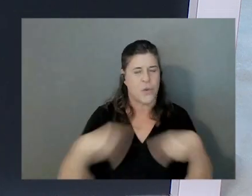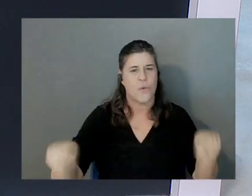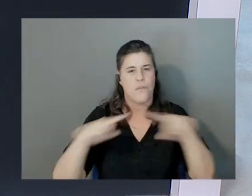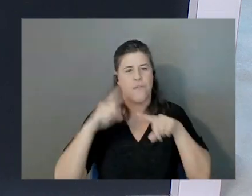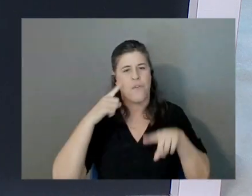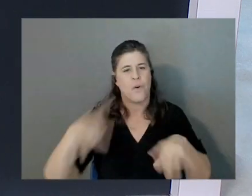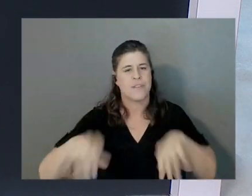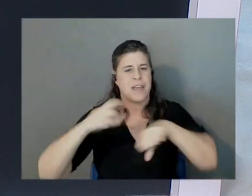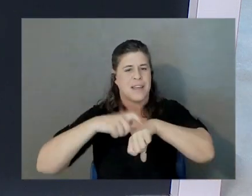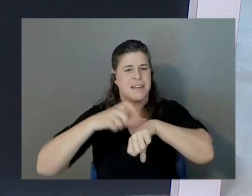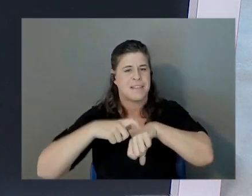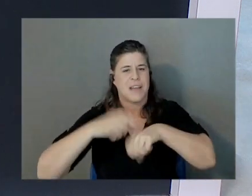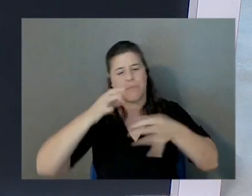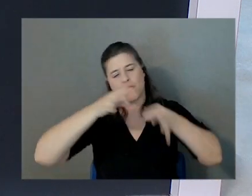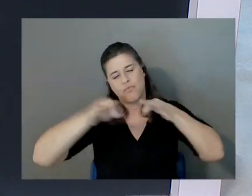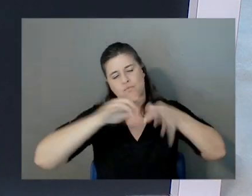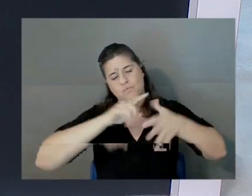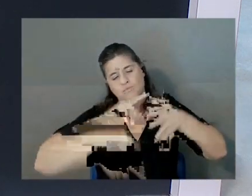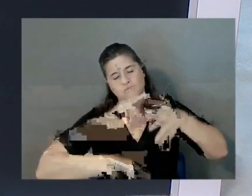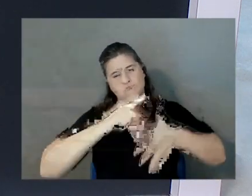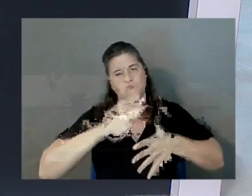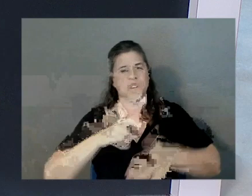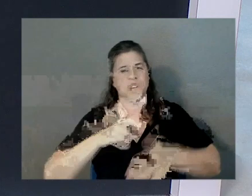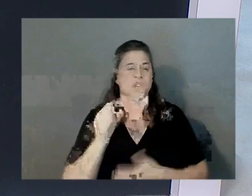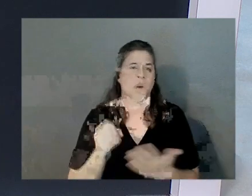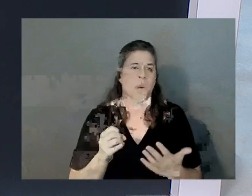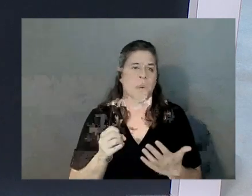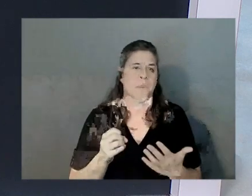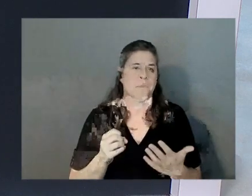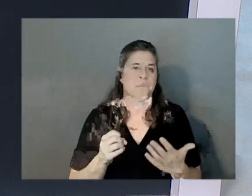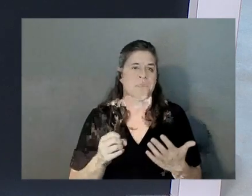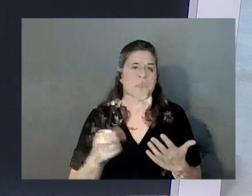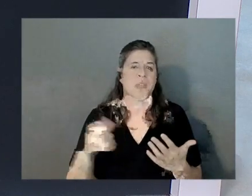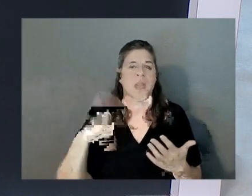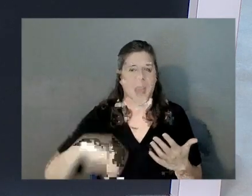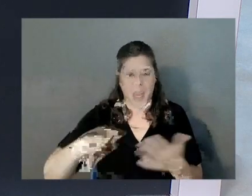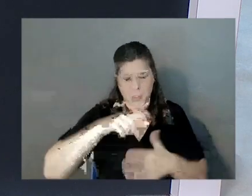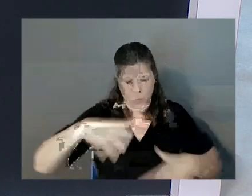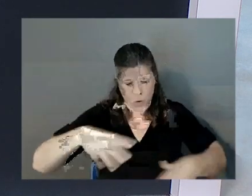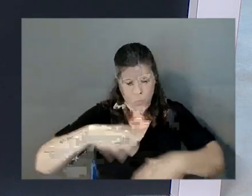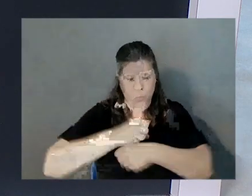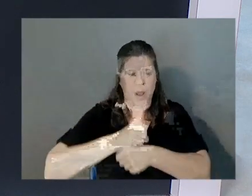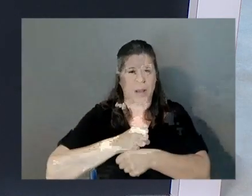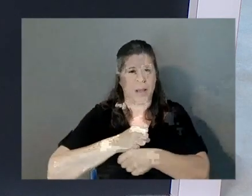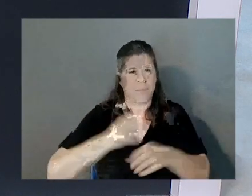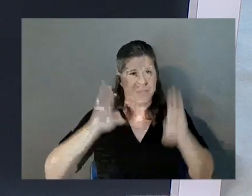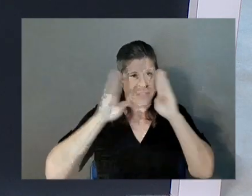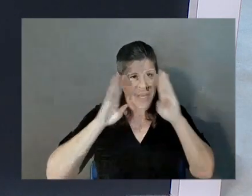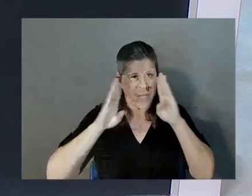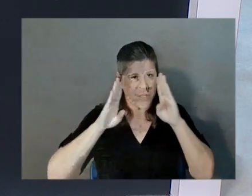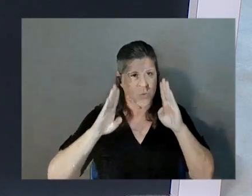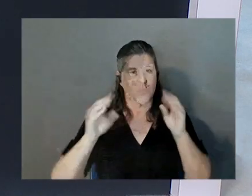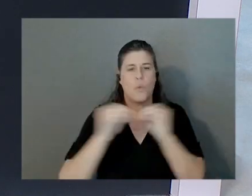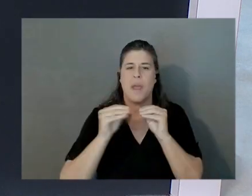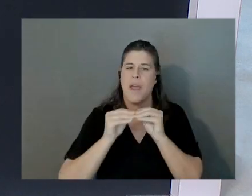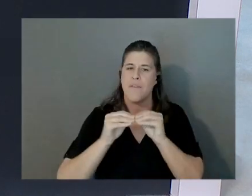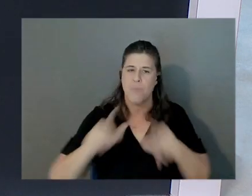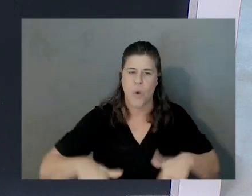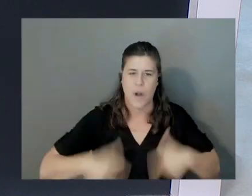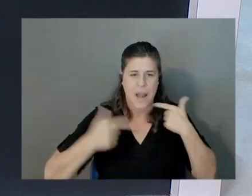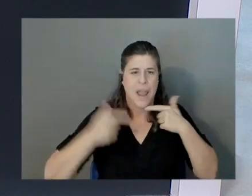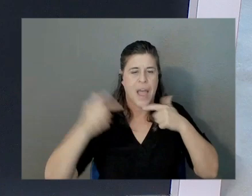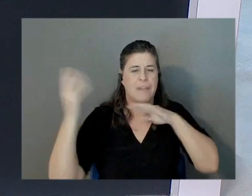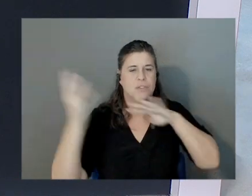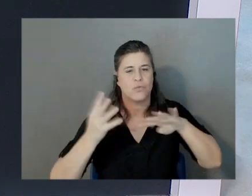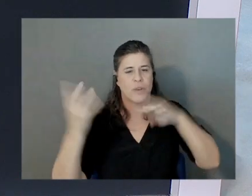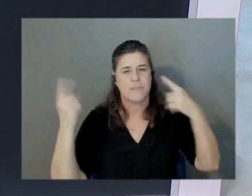to walk us through this. So as we wrap up, stay tuned. We have more livestreams coming up. So hang around